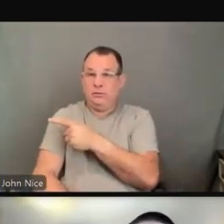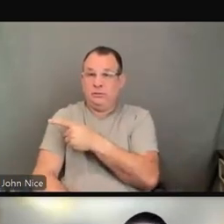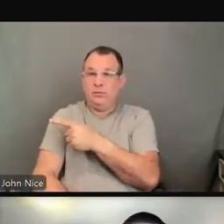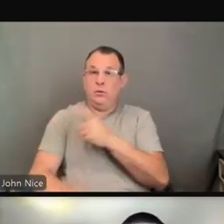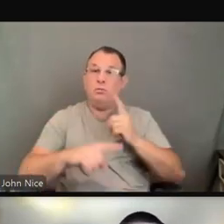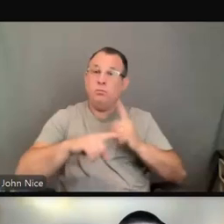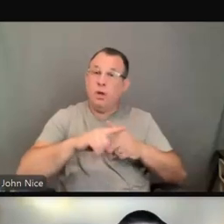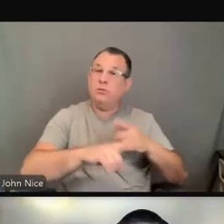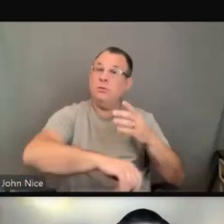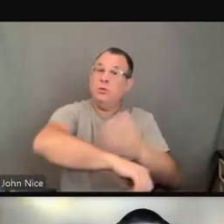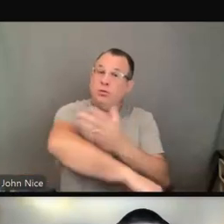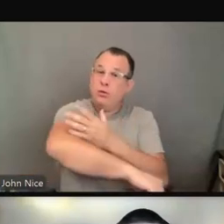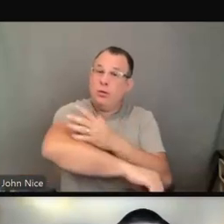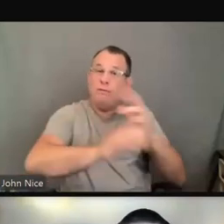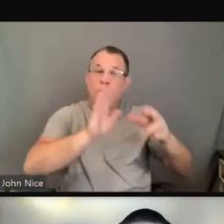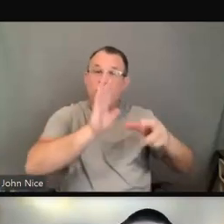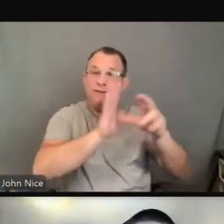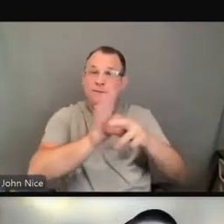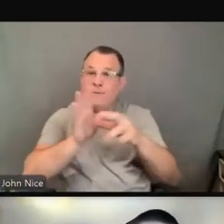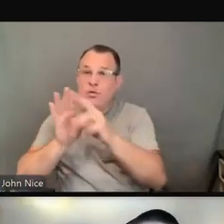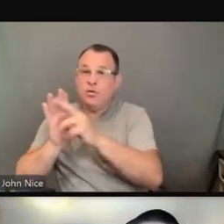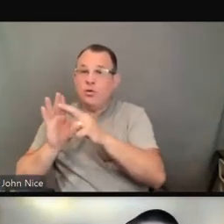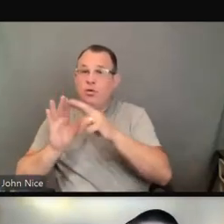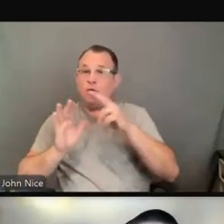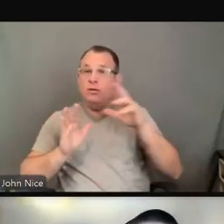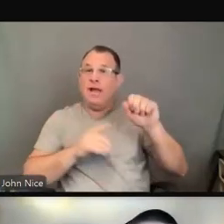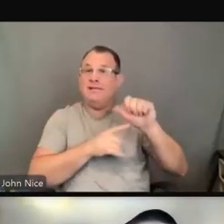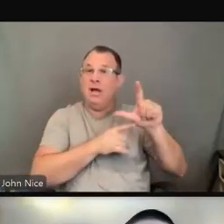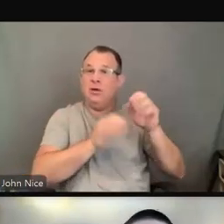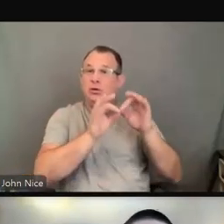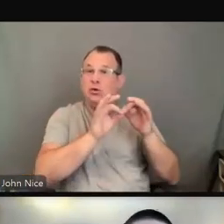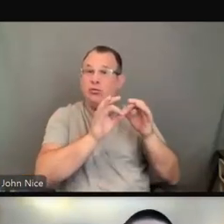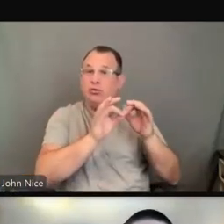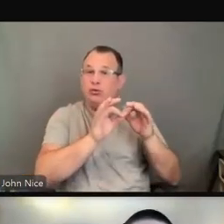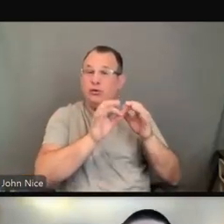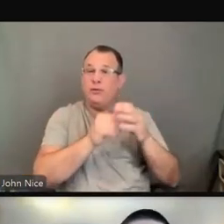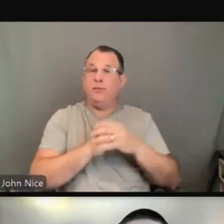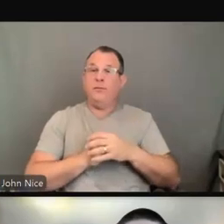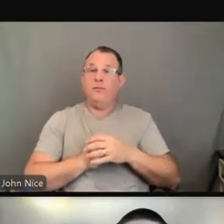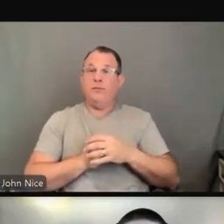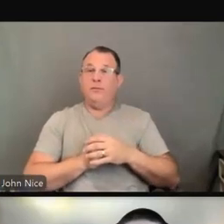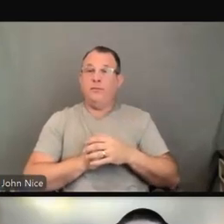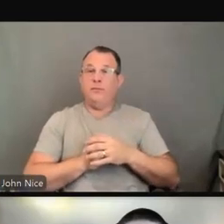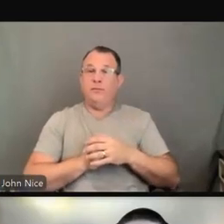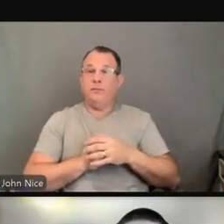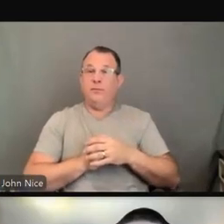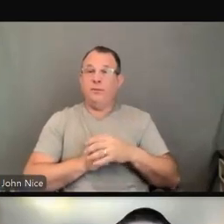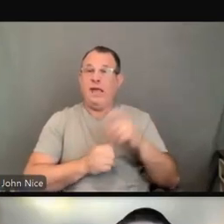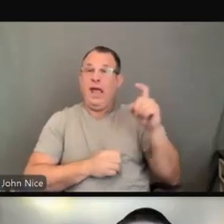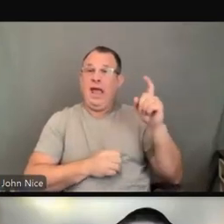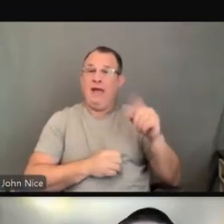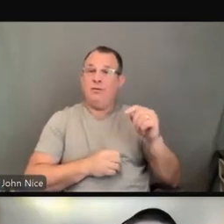of ASL interpreters. They had to revise their agreements